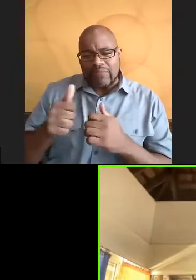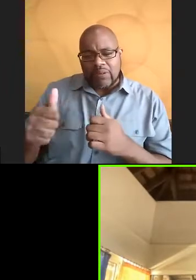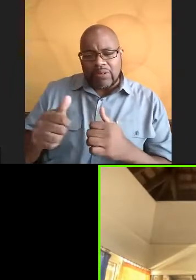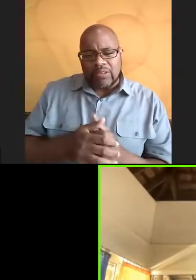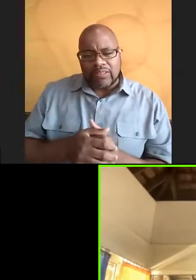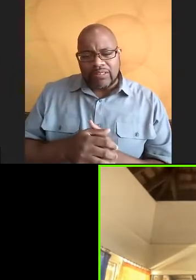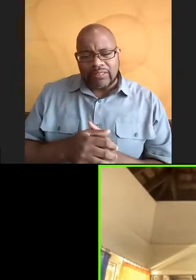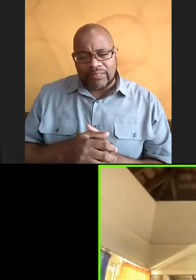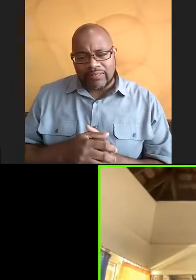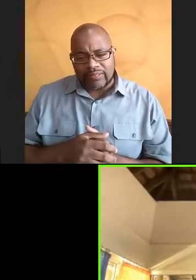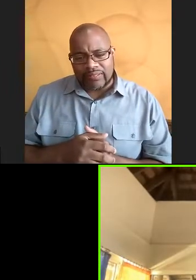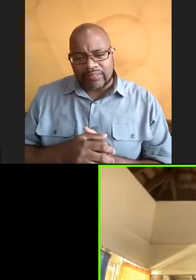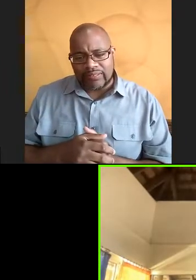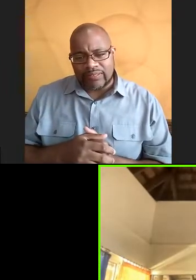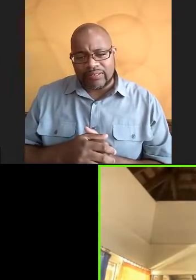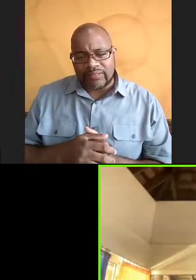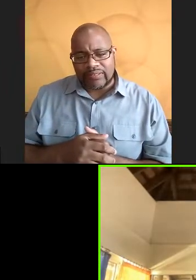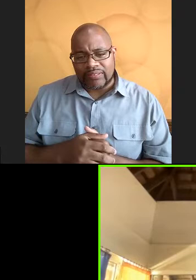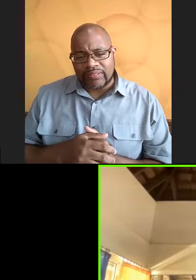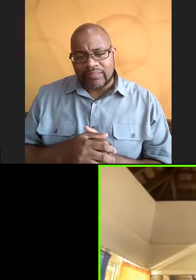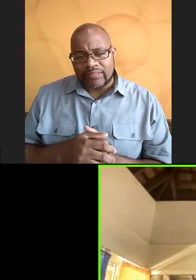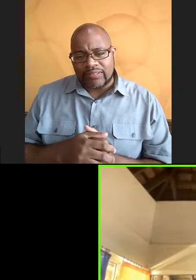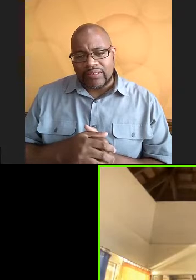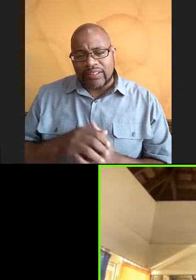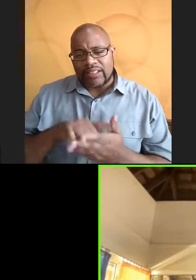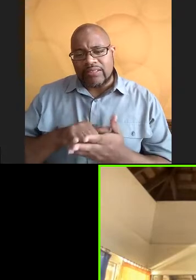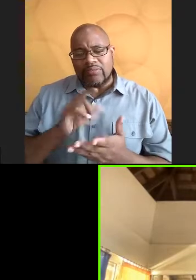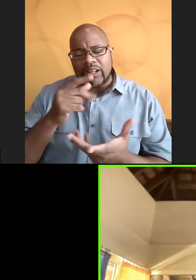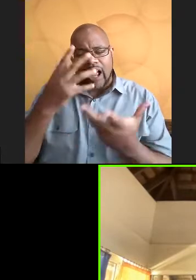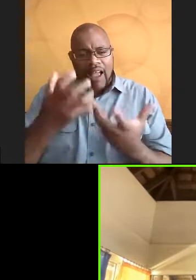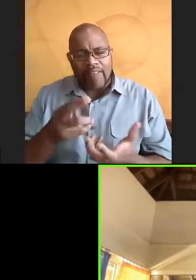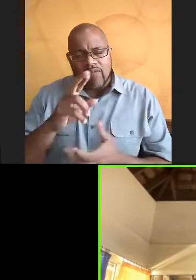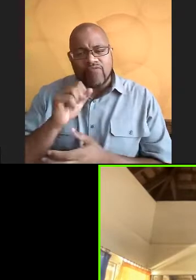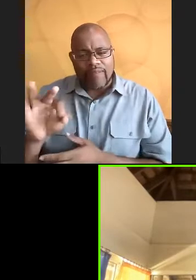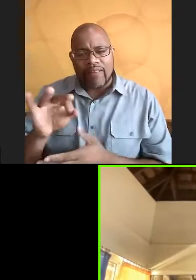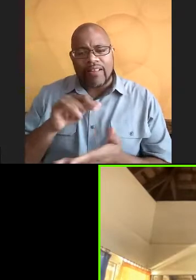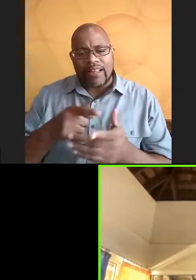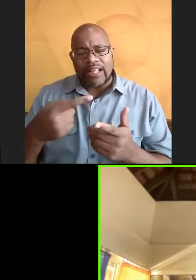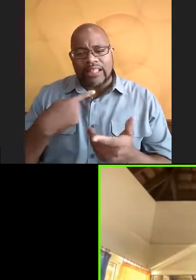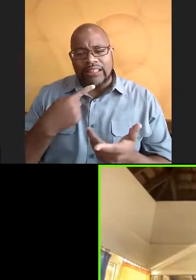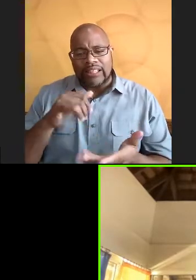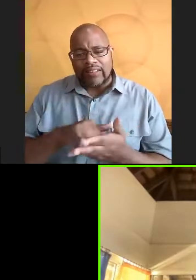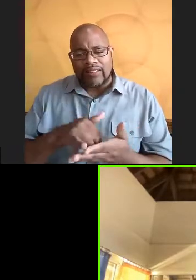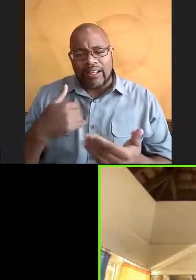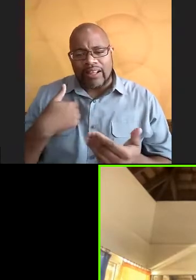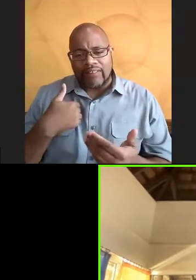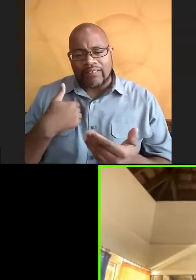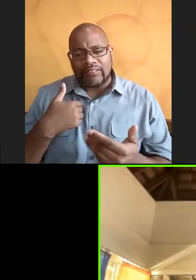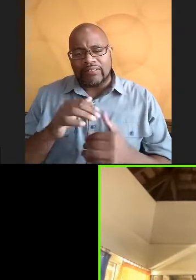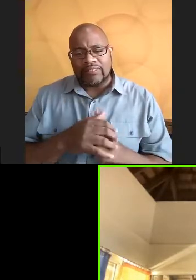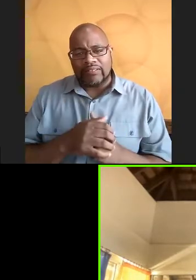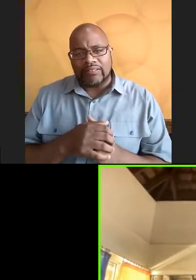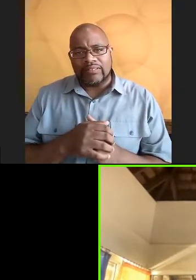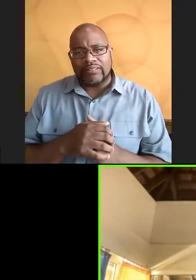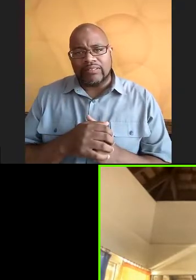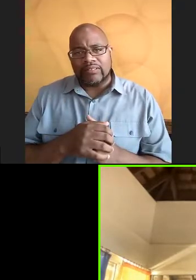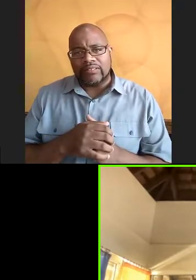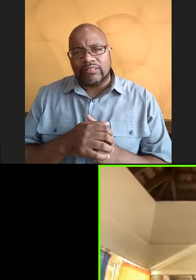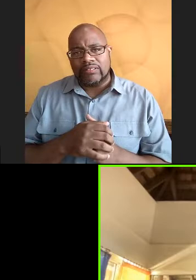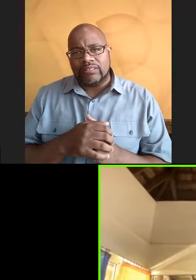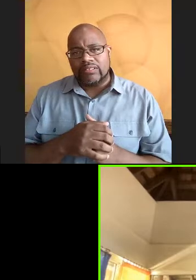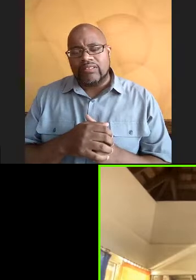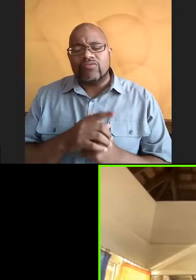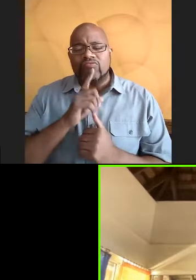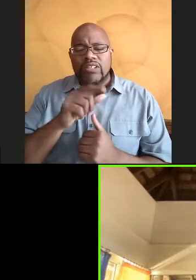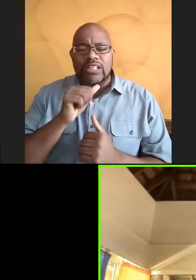feet, six feet at the deepest. There's a pretty heavy reef, and then it kind of stops and you just get some bombings. So it's not